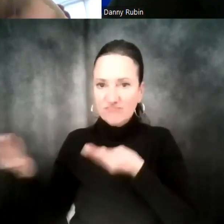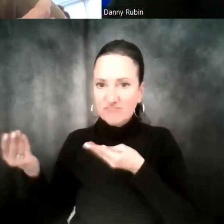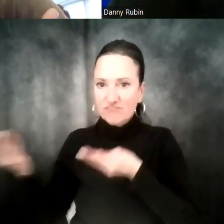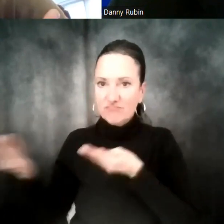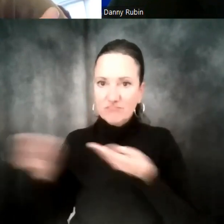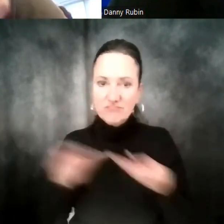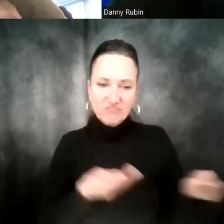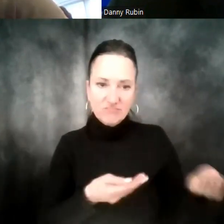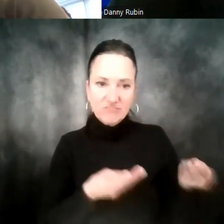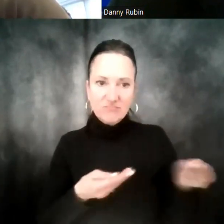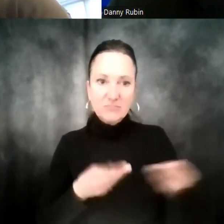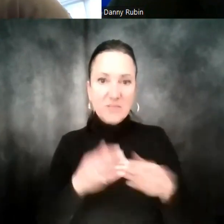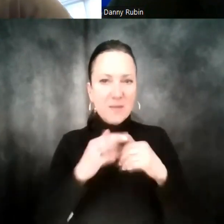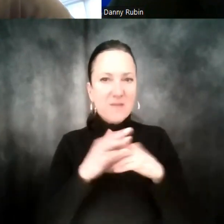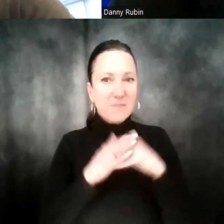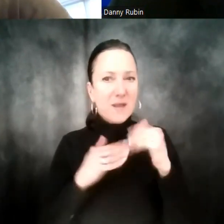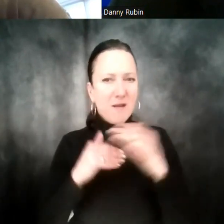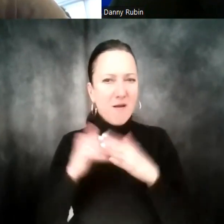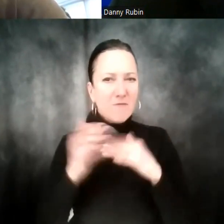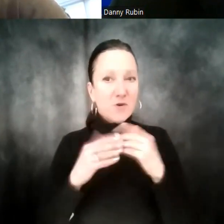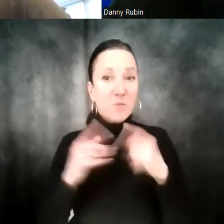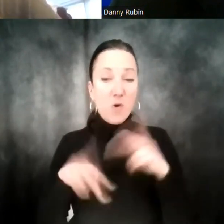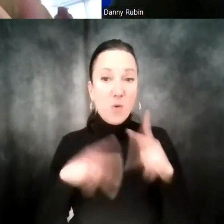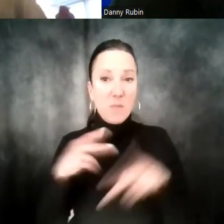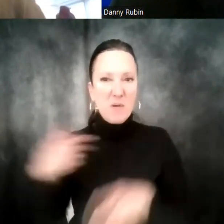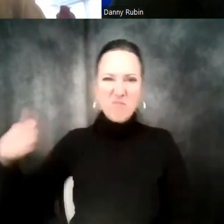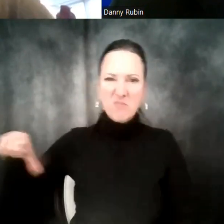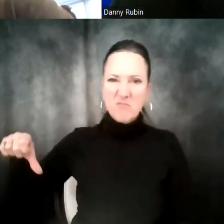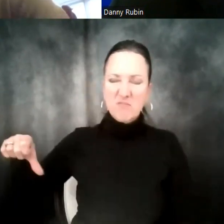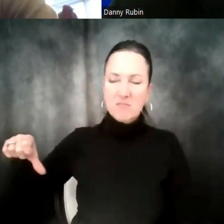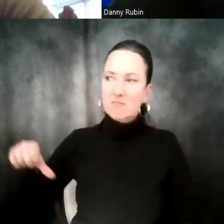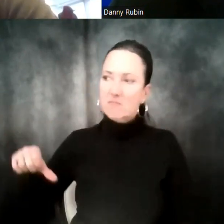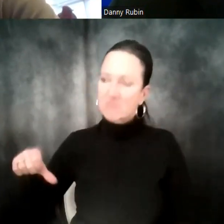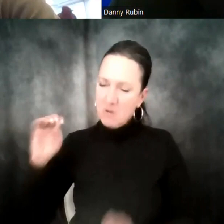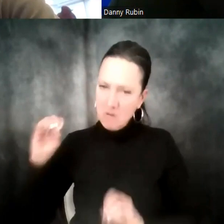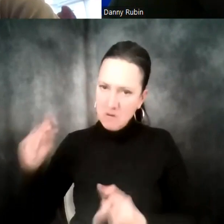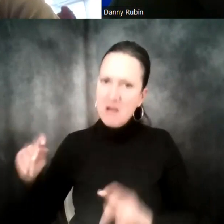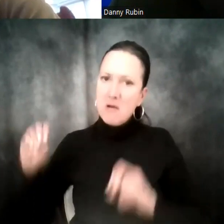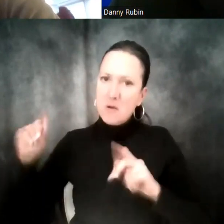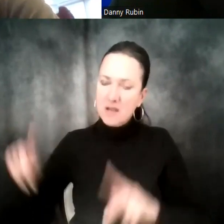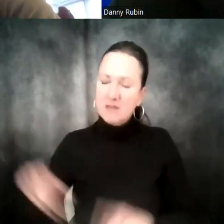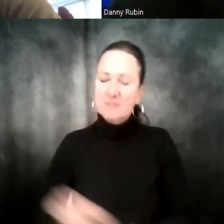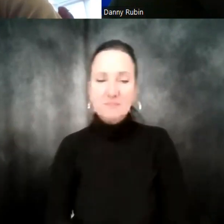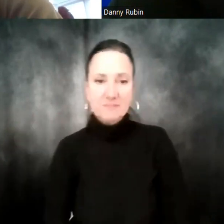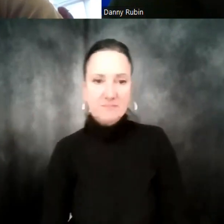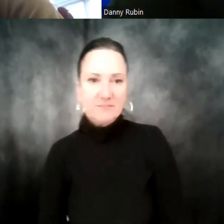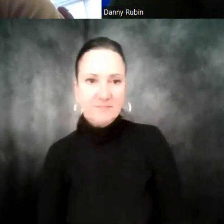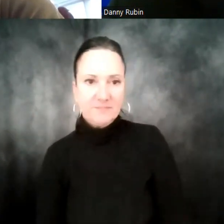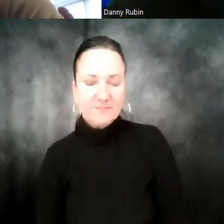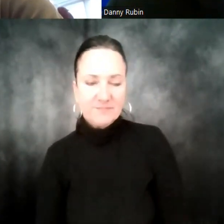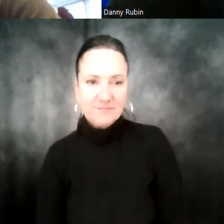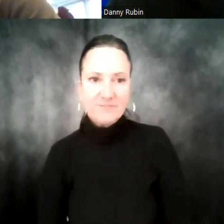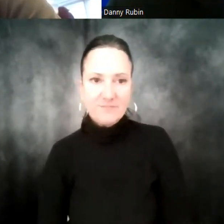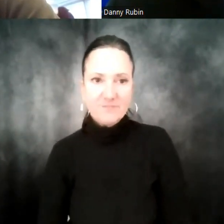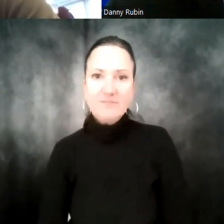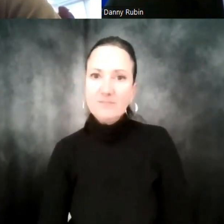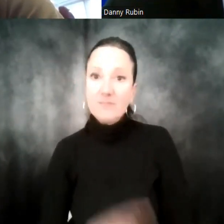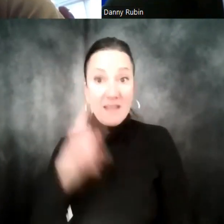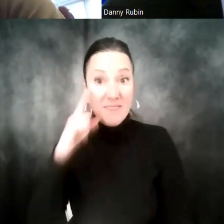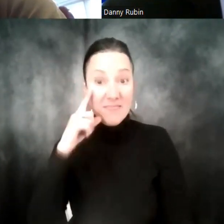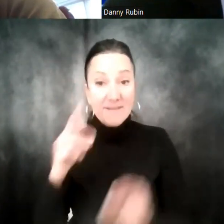in objections is also very key for a role like this, as well as any kind of entrepreneurial role in the future as well. Yeah, having to really think on your feet,